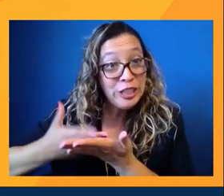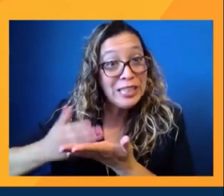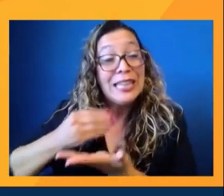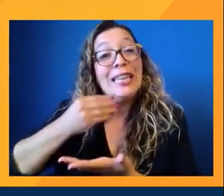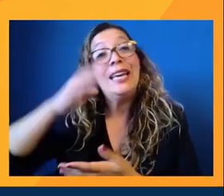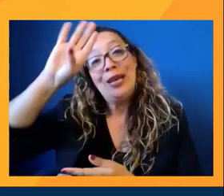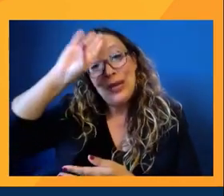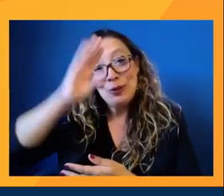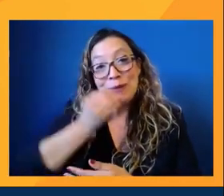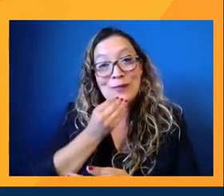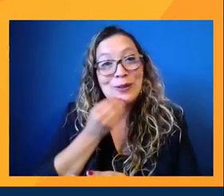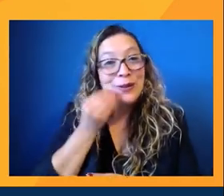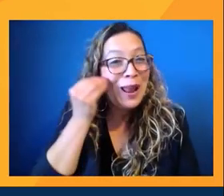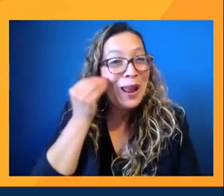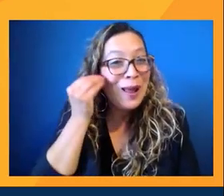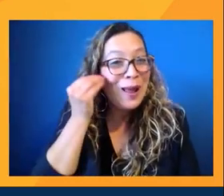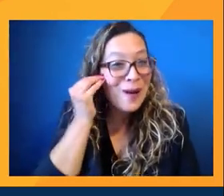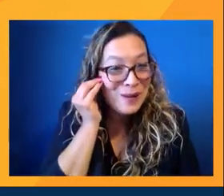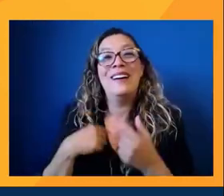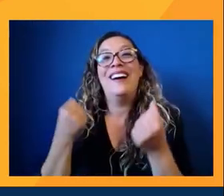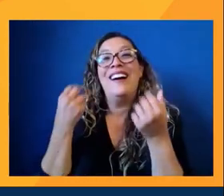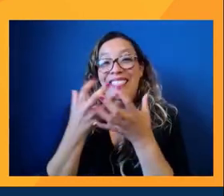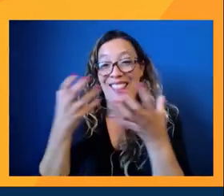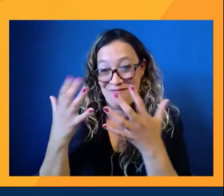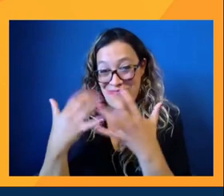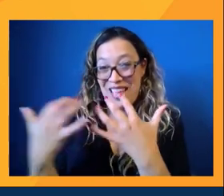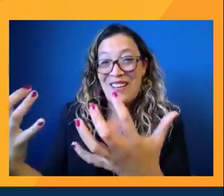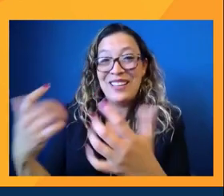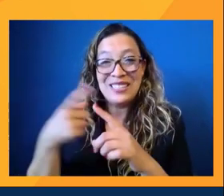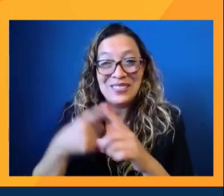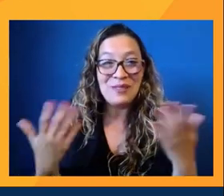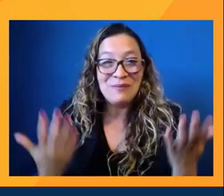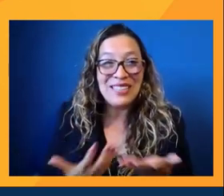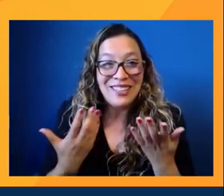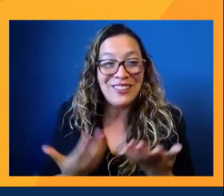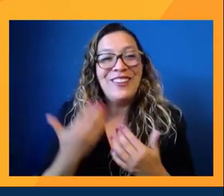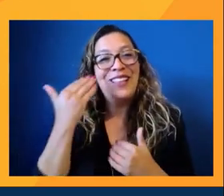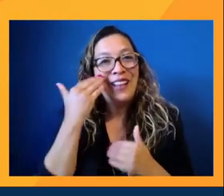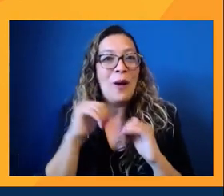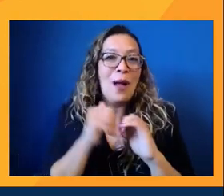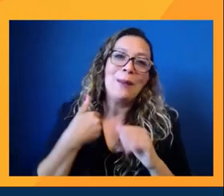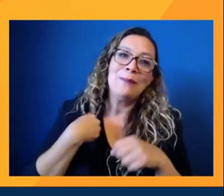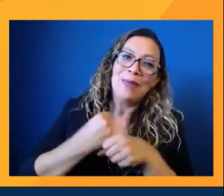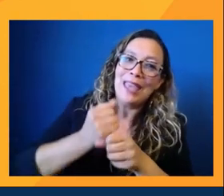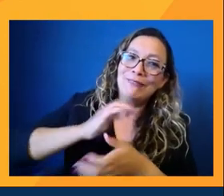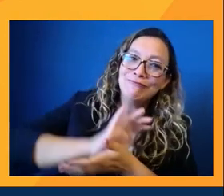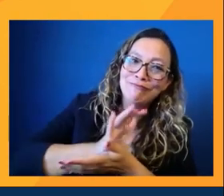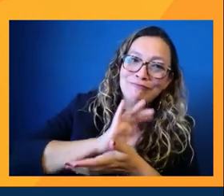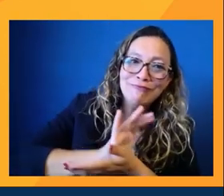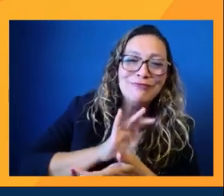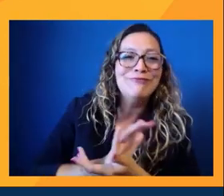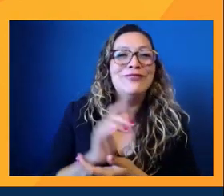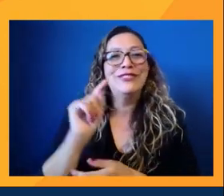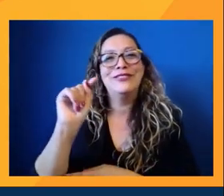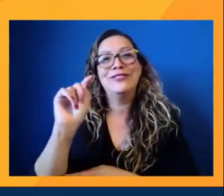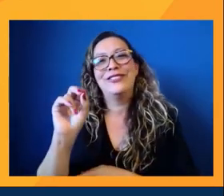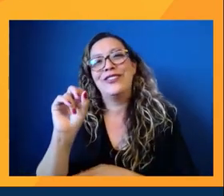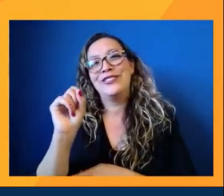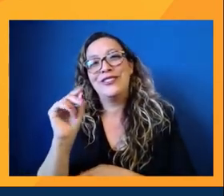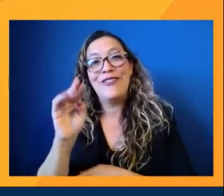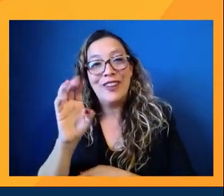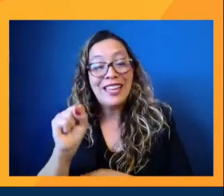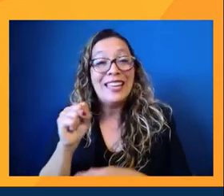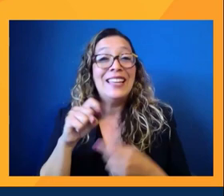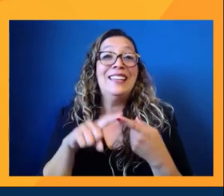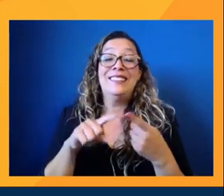You know, a lot of my audience from here. know how to make the stones. And I mean, I started just kind of like